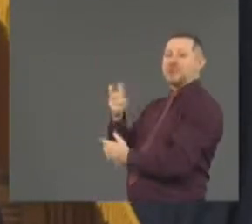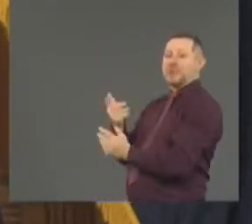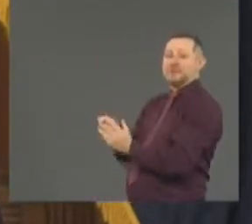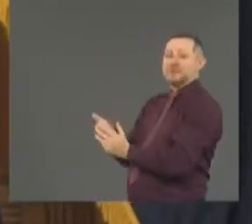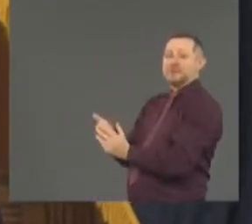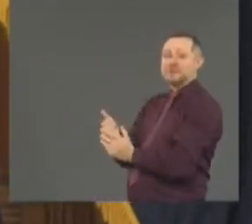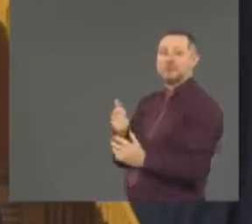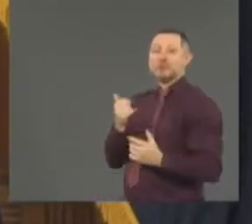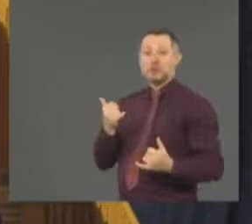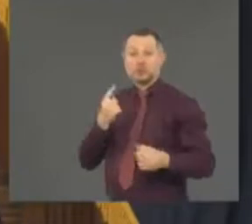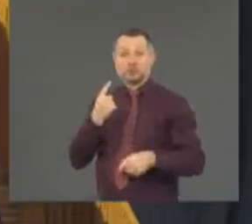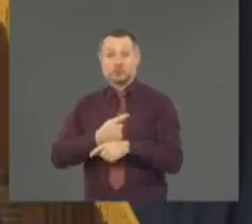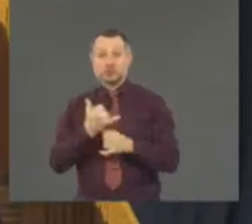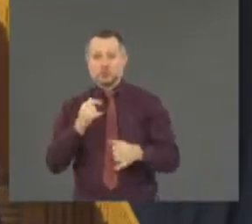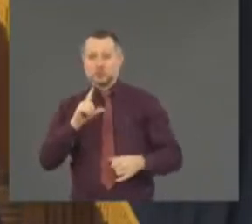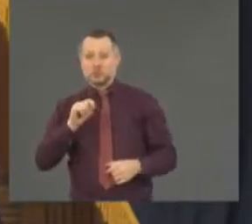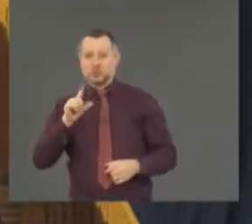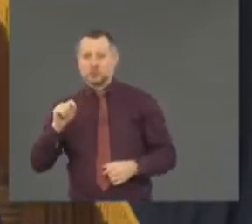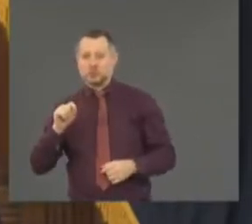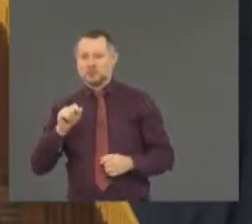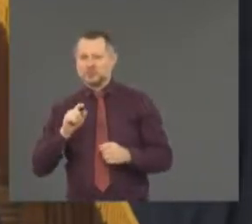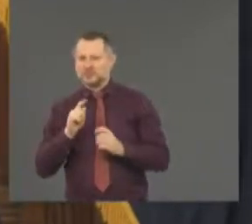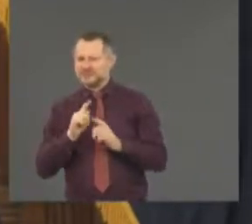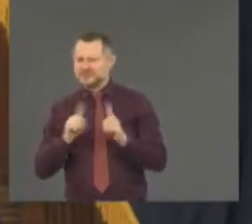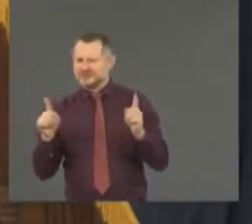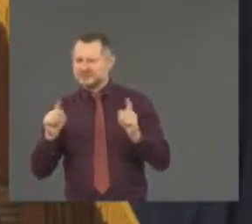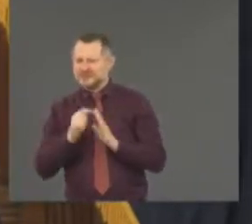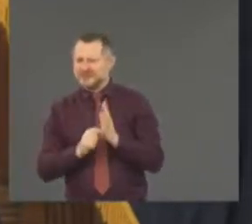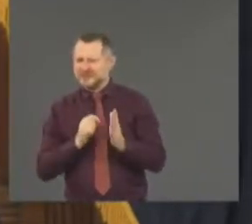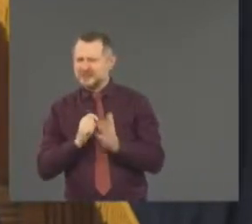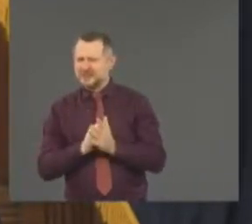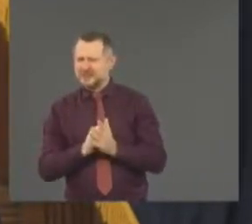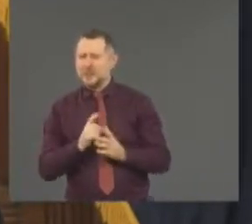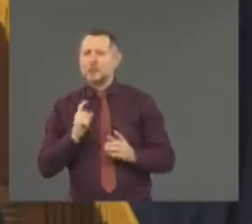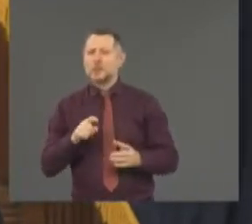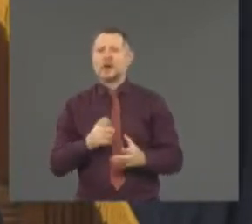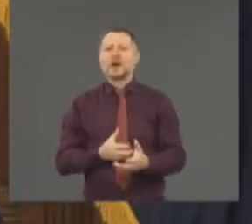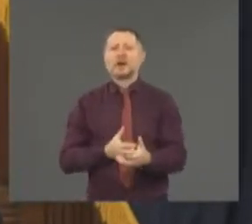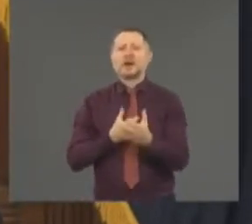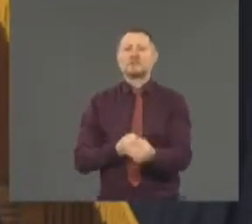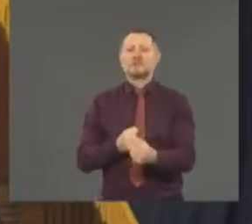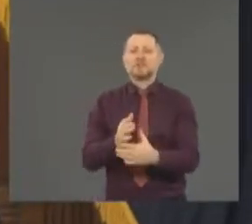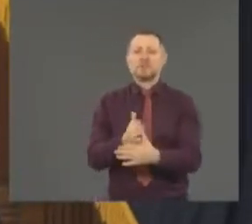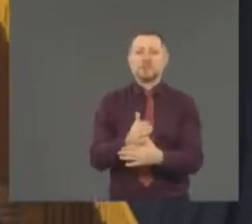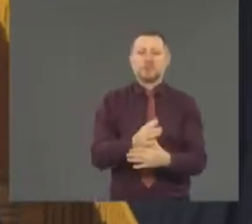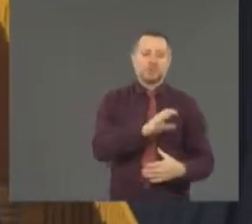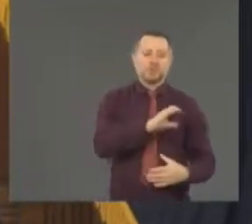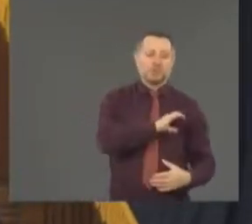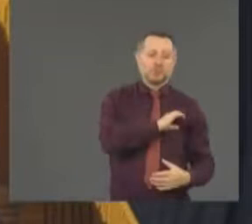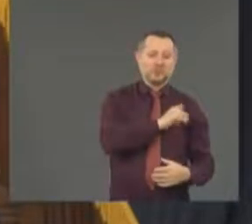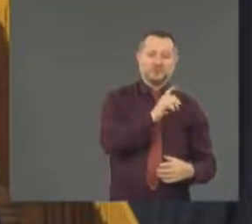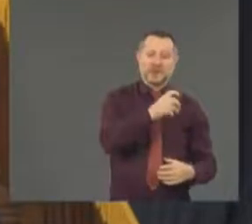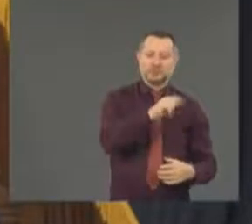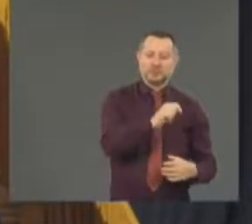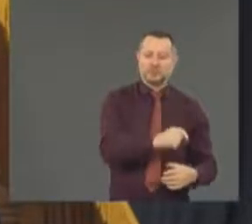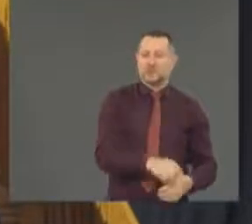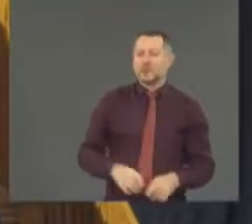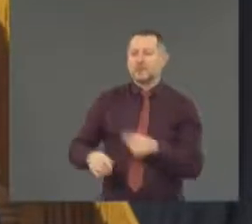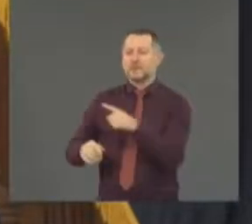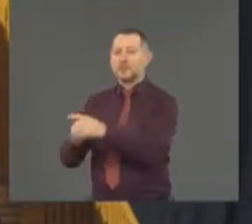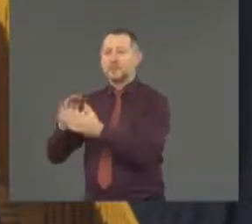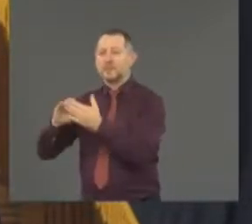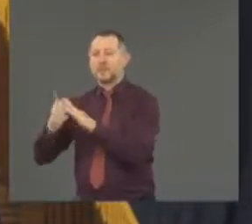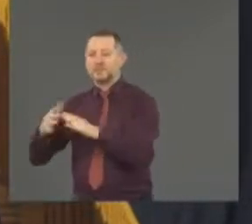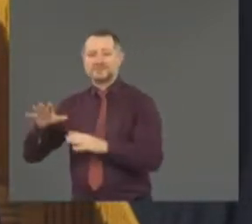confidence for, between the community and the police force. And I think the equities now